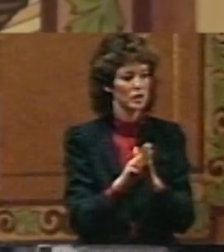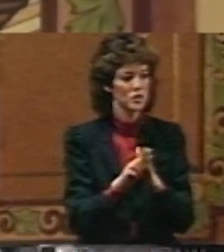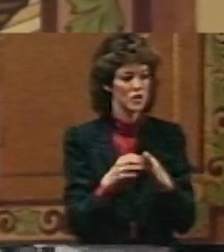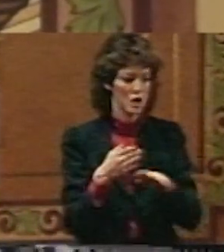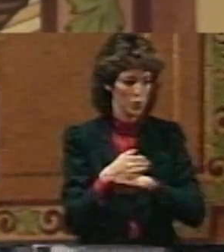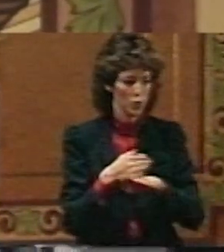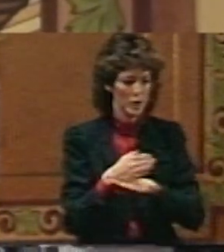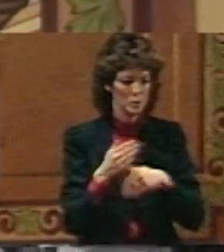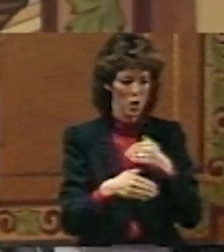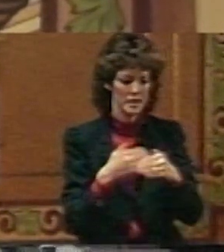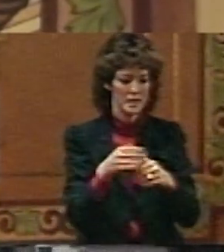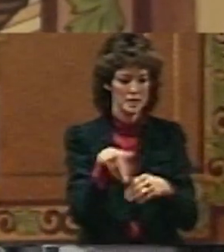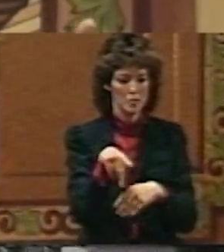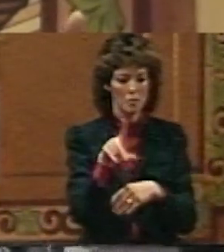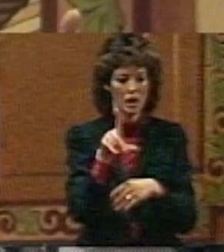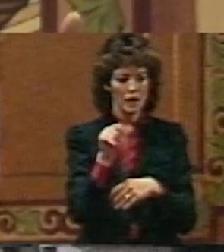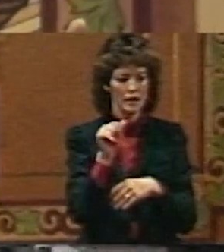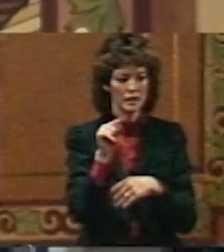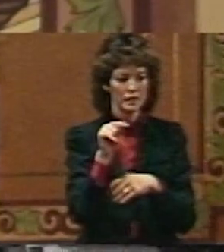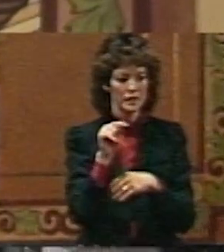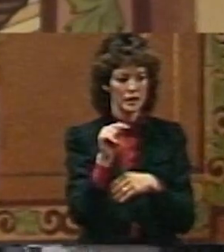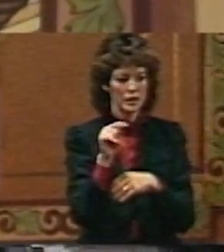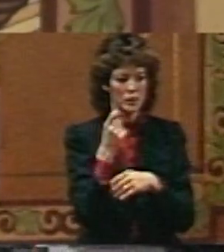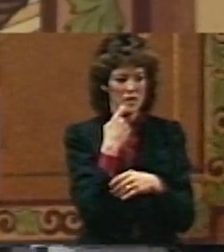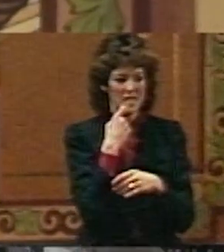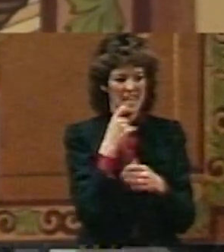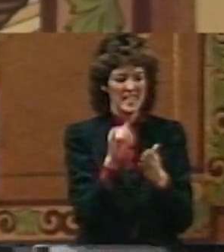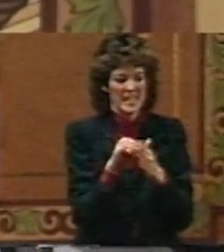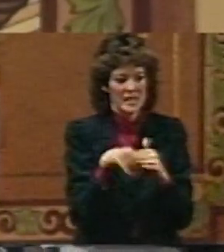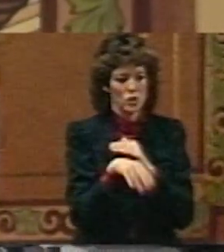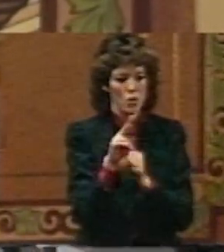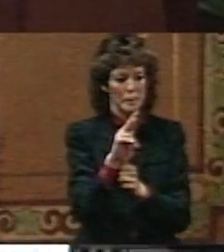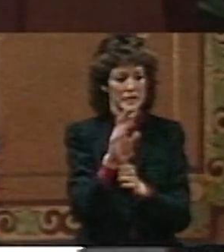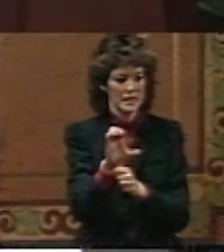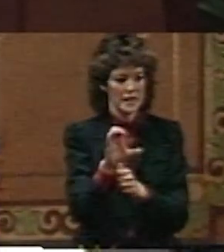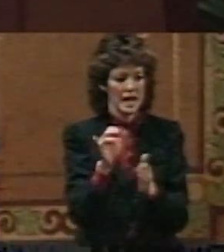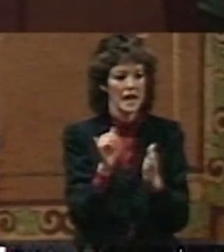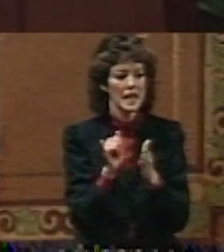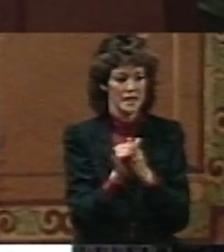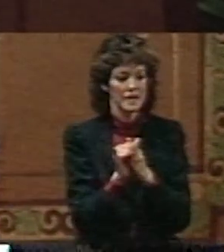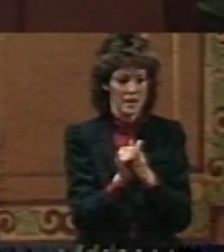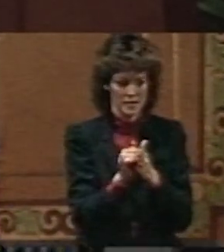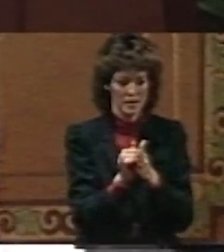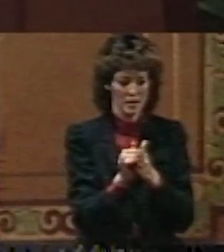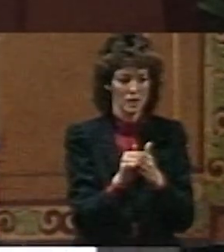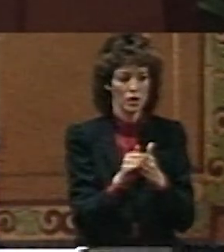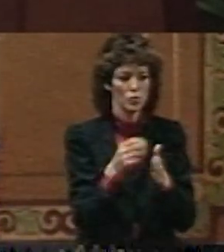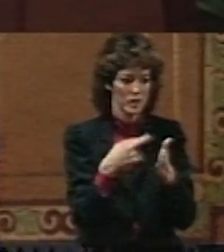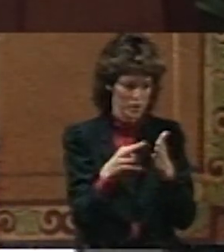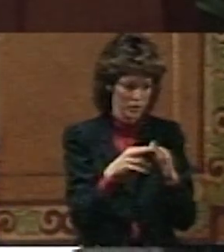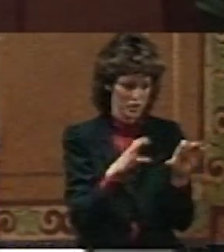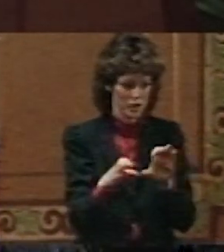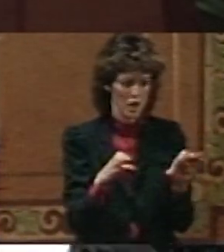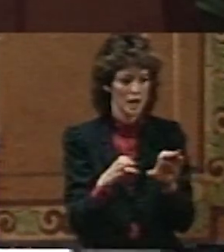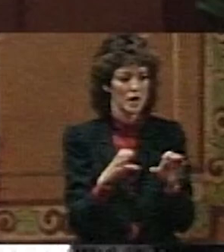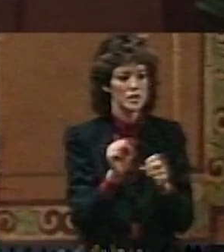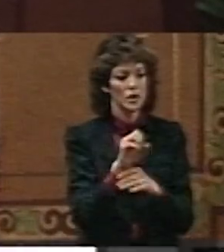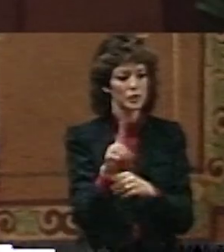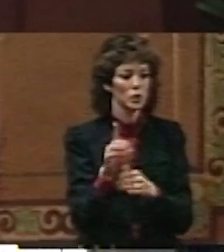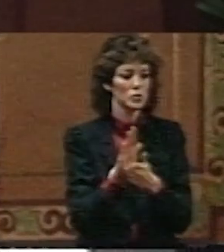processing plant recently, and that was announced in Rapid City, that was a product of research done at South Dakota School of Mines.